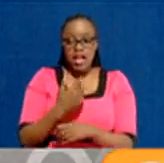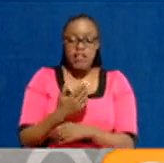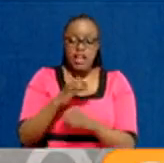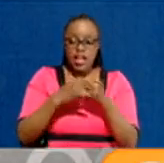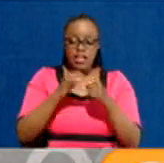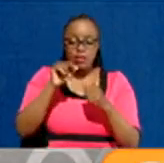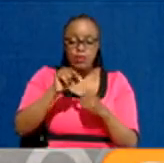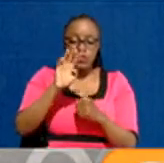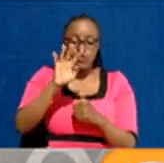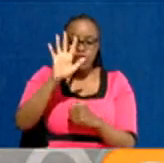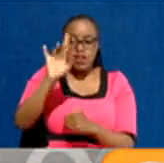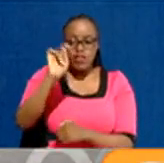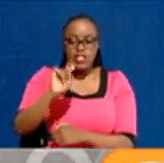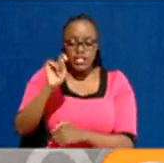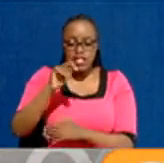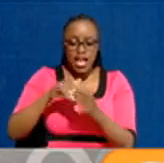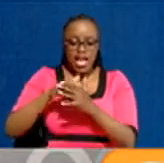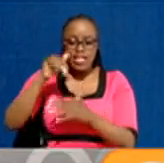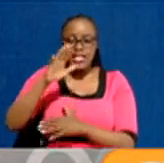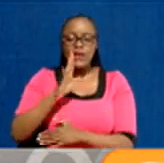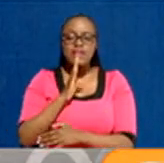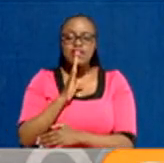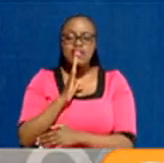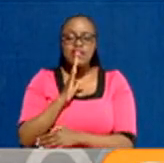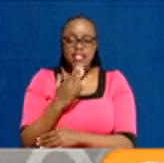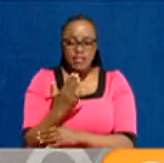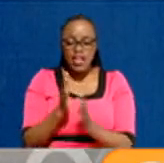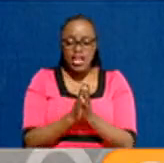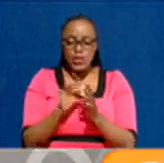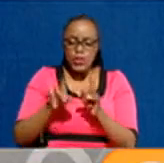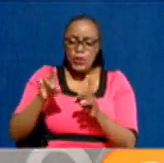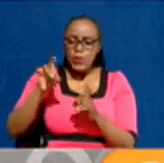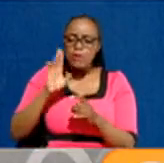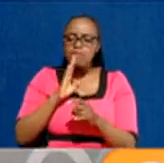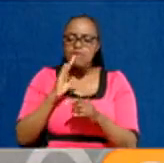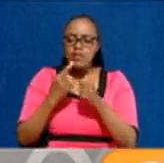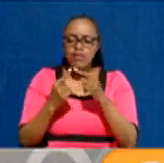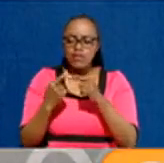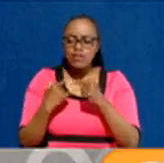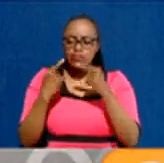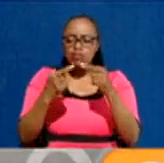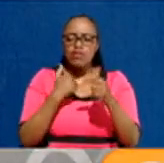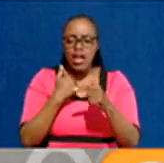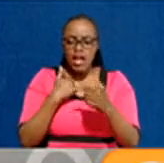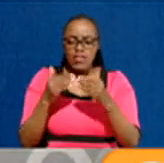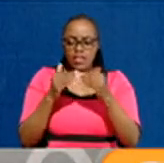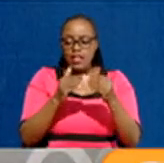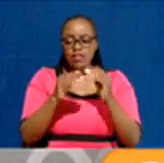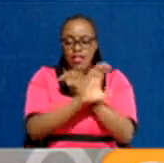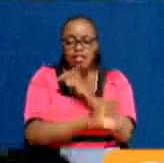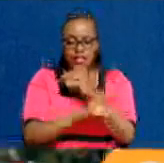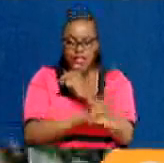shillings, with the bulk of it being external debt. The ballooned public debt over the years attributed to plugging of the country's budget